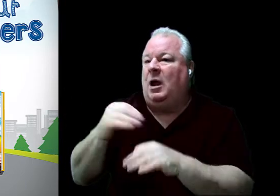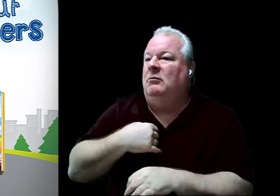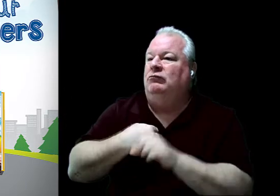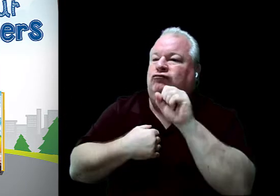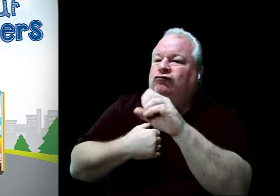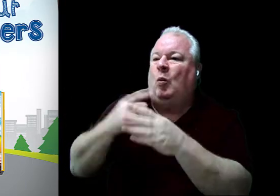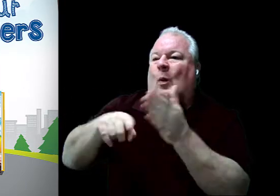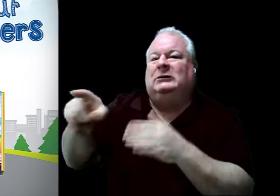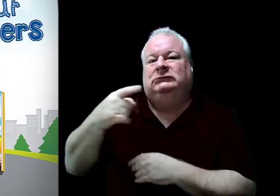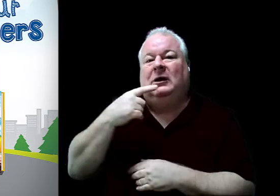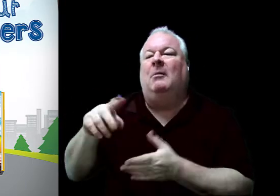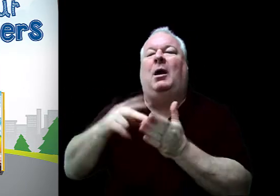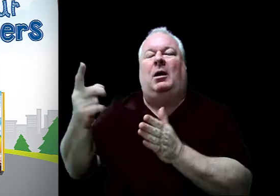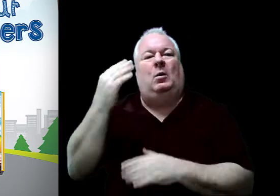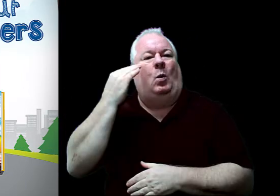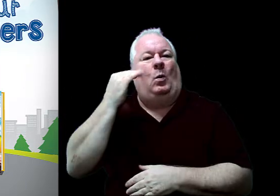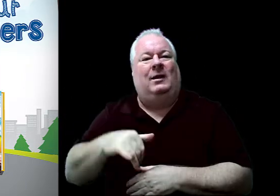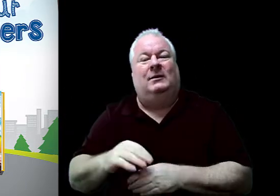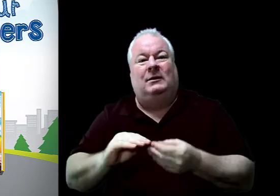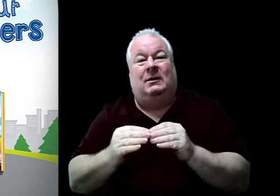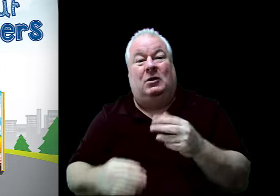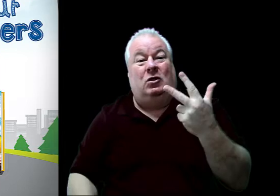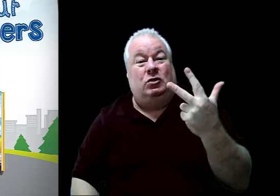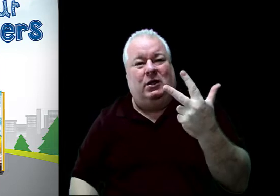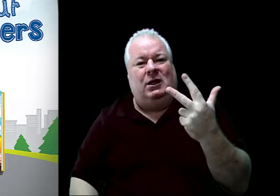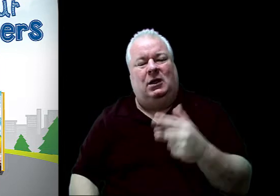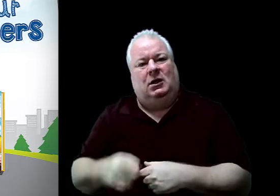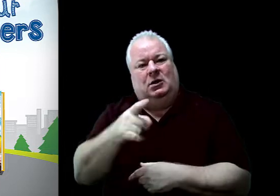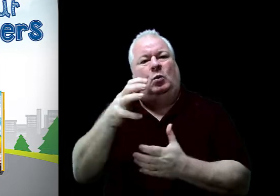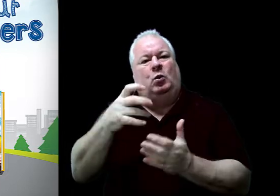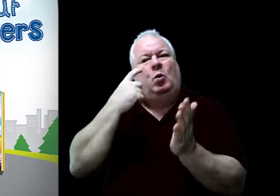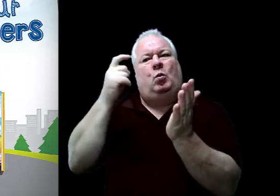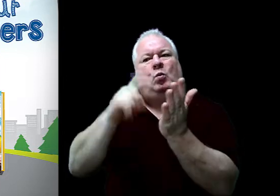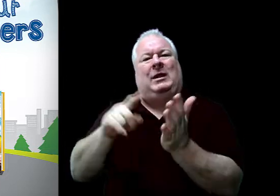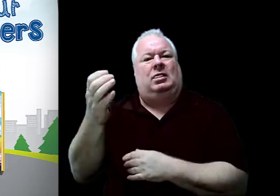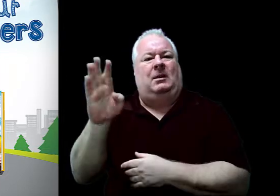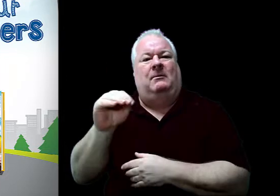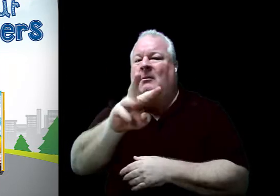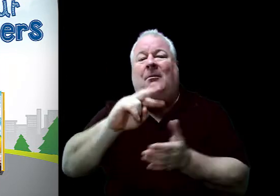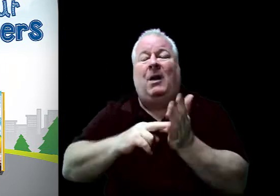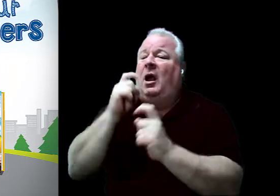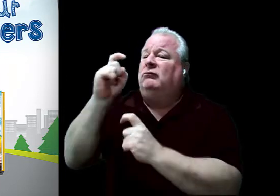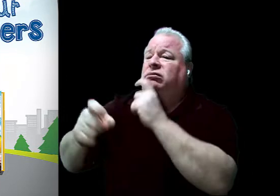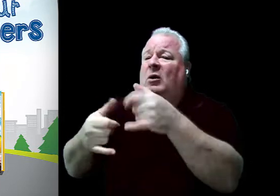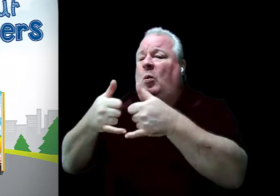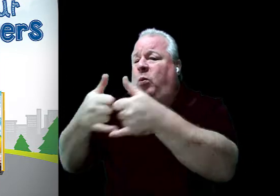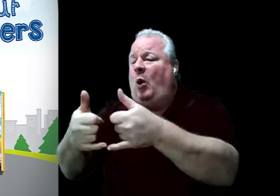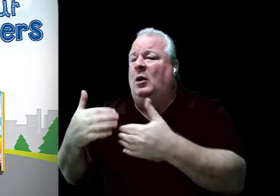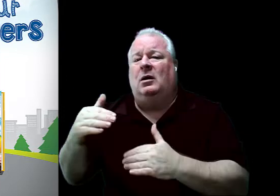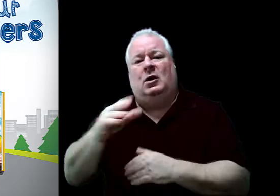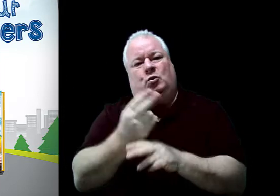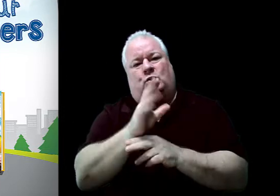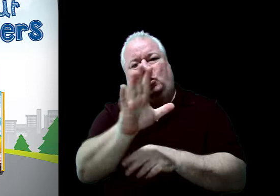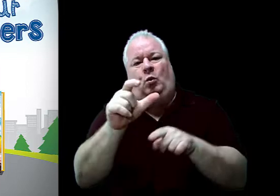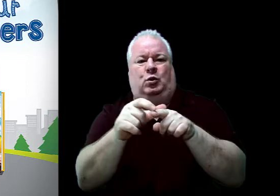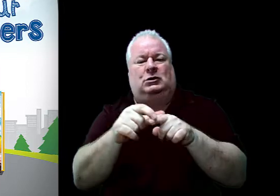Number three, recognize them. We don't mean trophies or some awards to be recognized. Words are powerful.